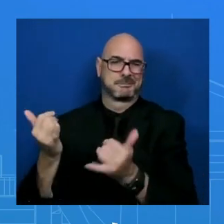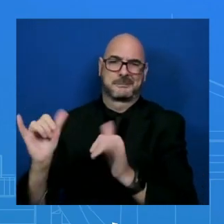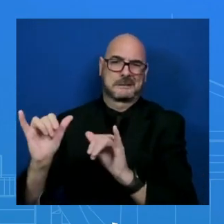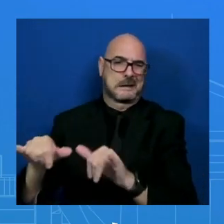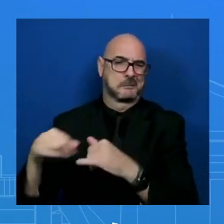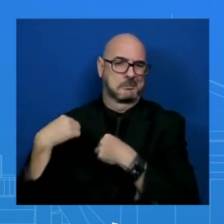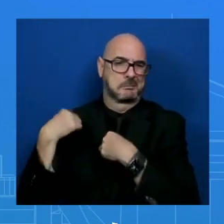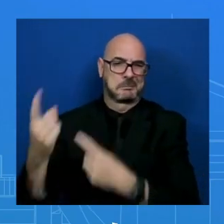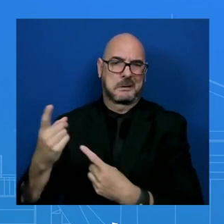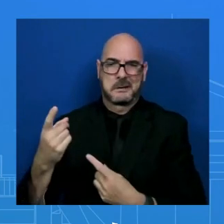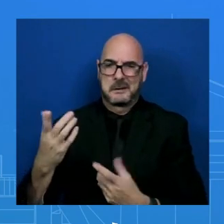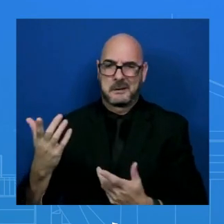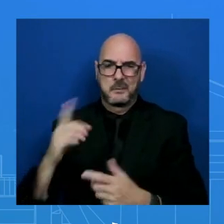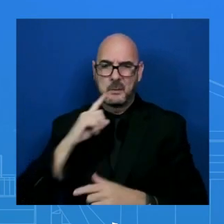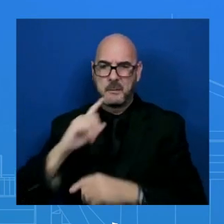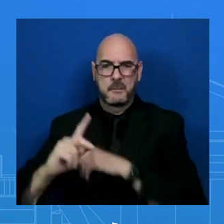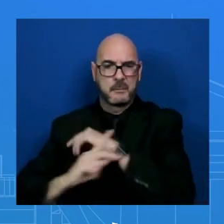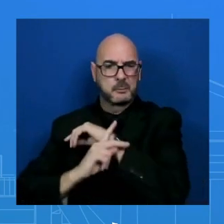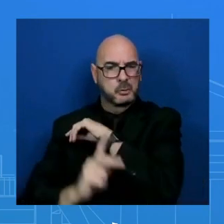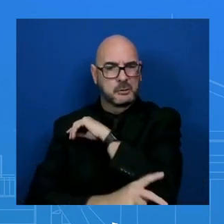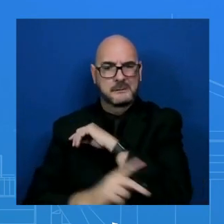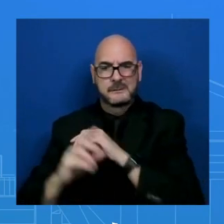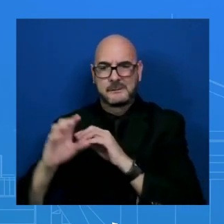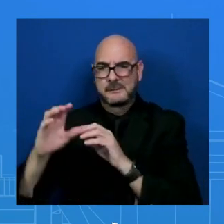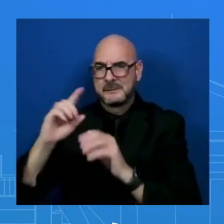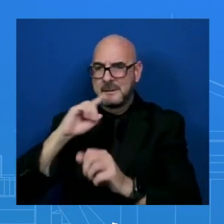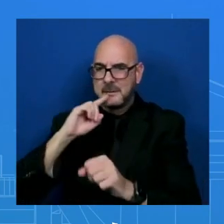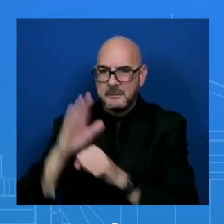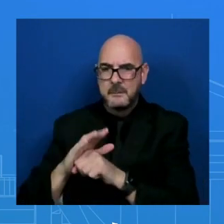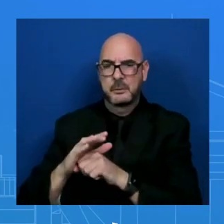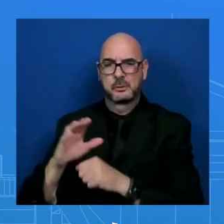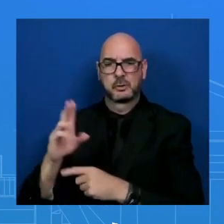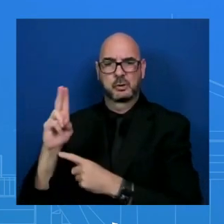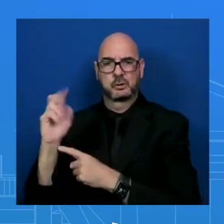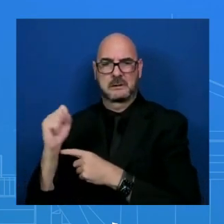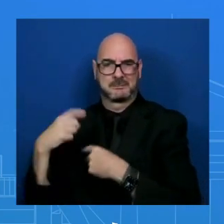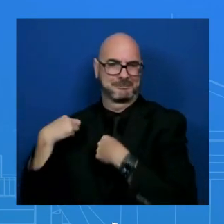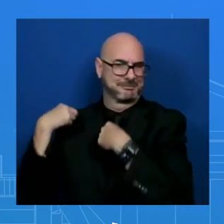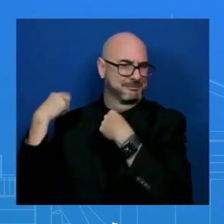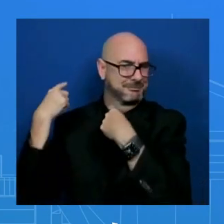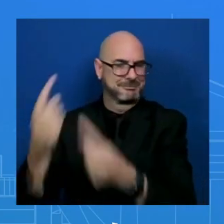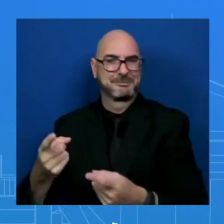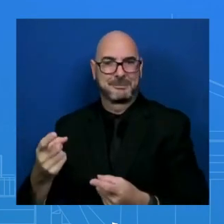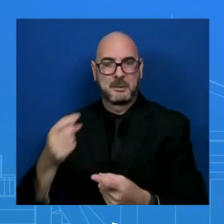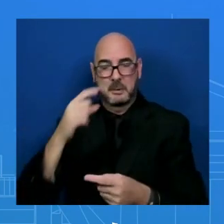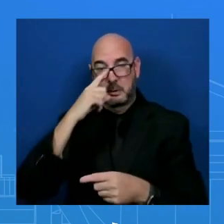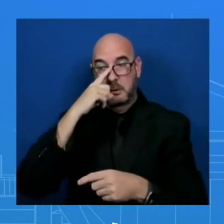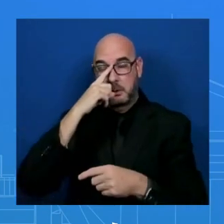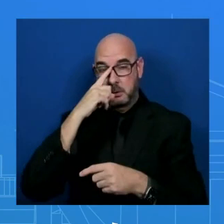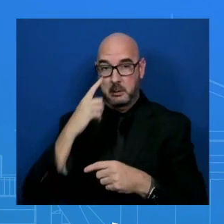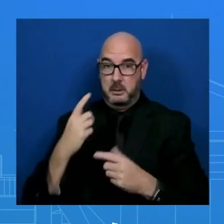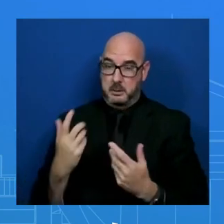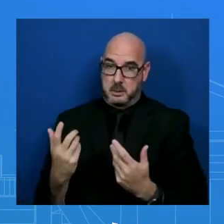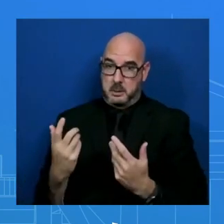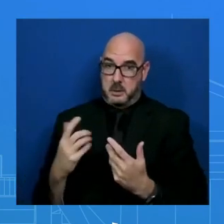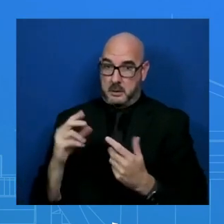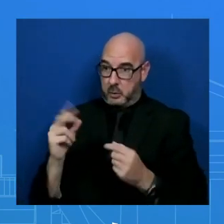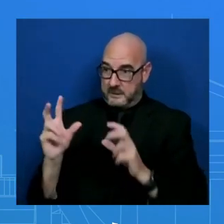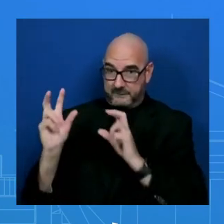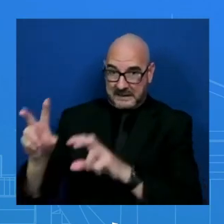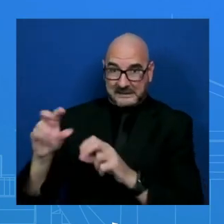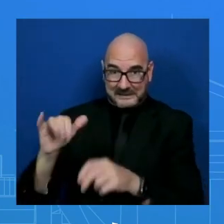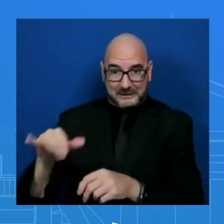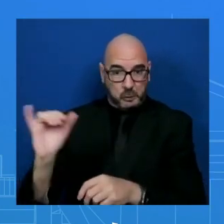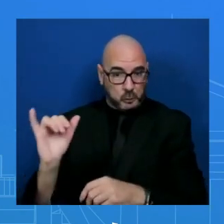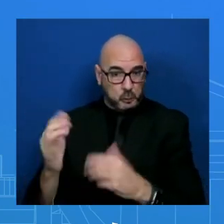for decades. And even the last administration, the biggest skeptic of all of this, made investments in